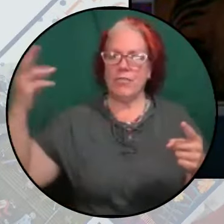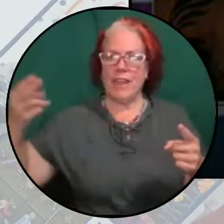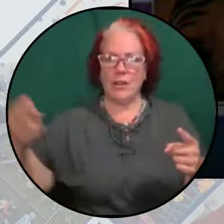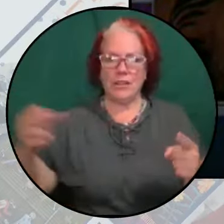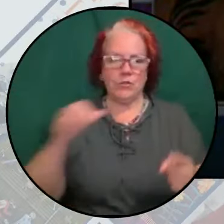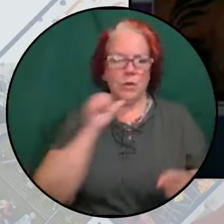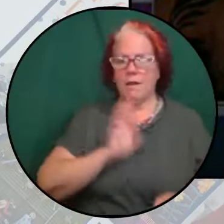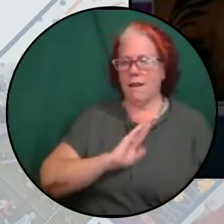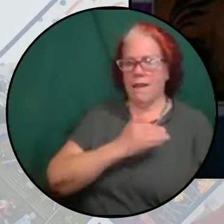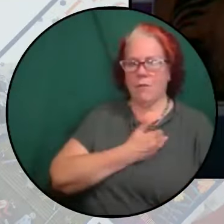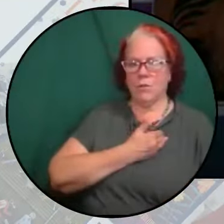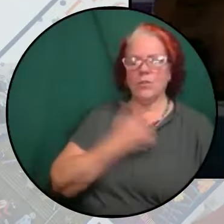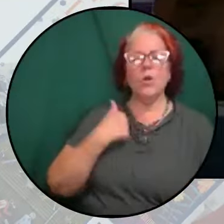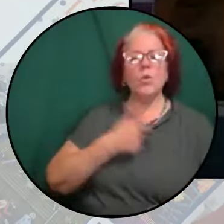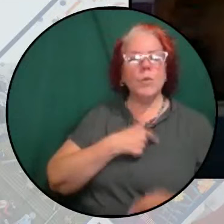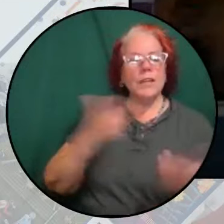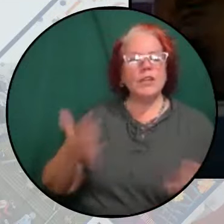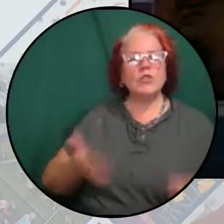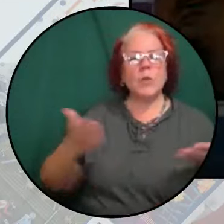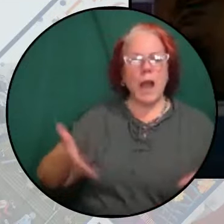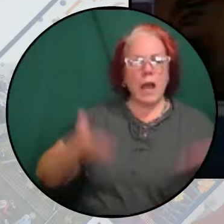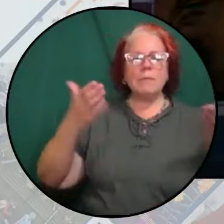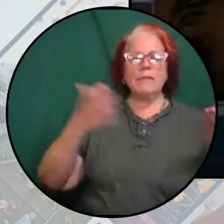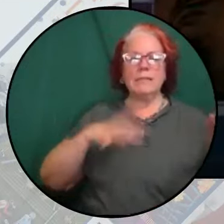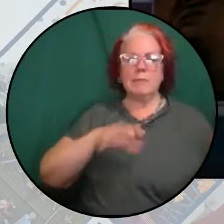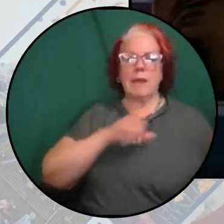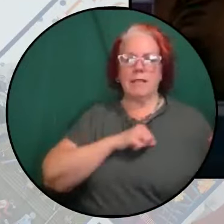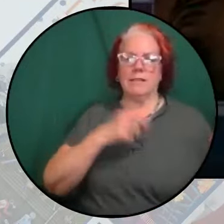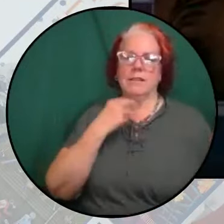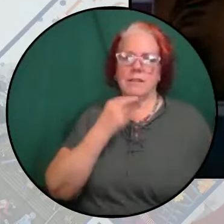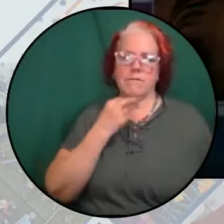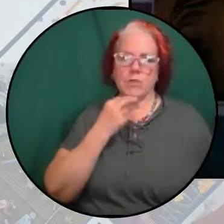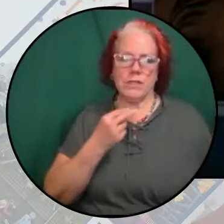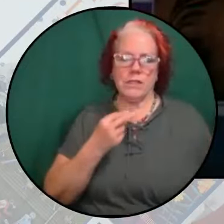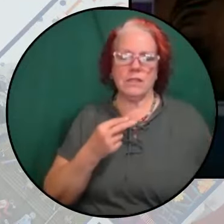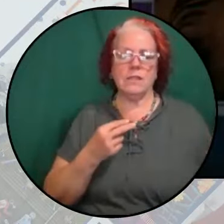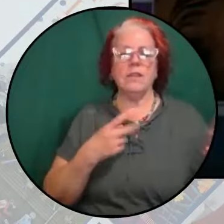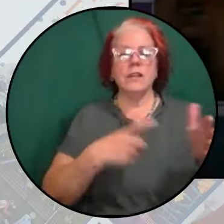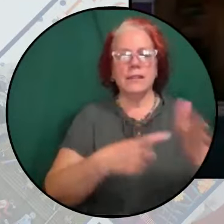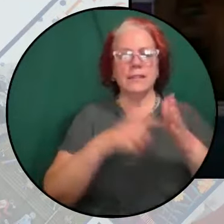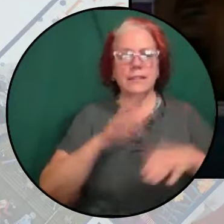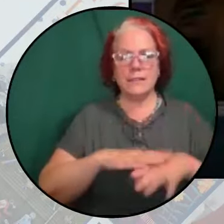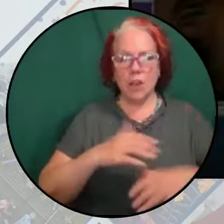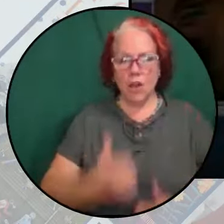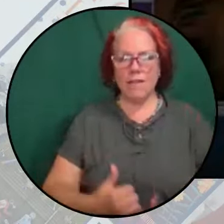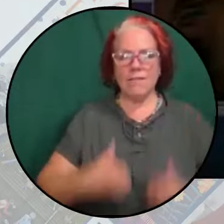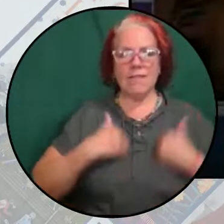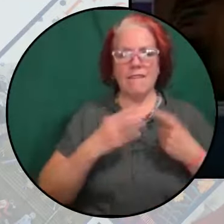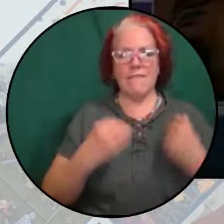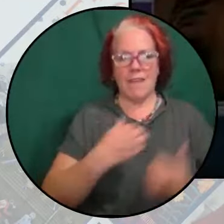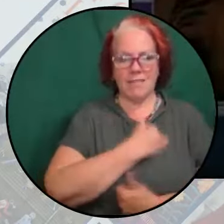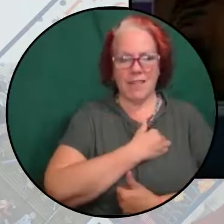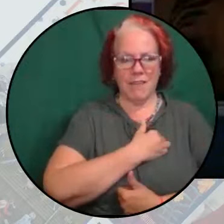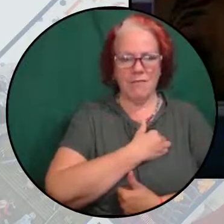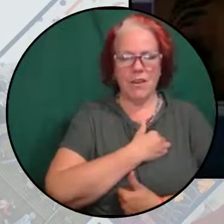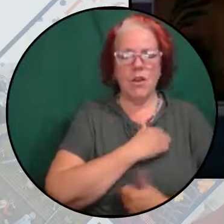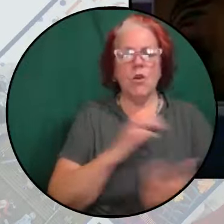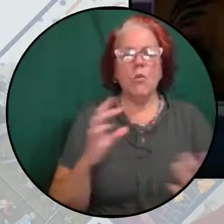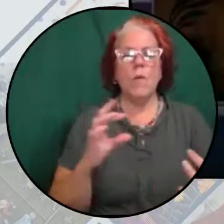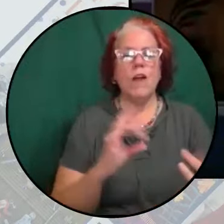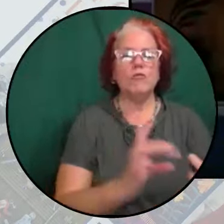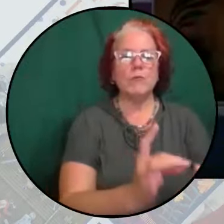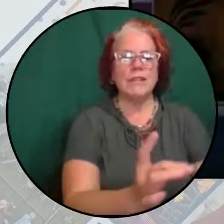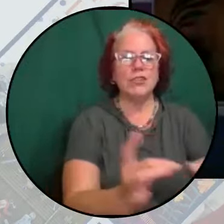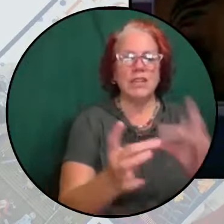uplift Palestinian voices rising up from the ashes, insisting on life and love while reaching for one another under the rubble